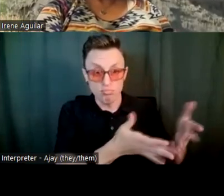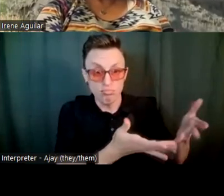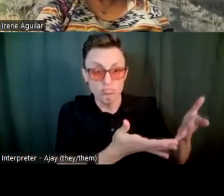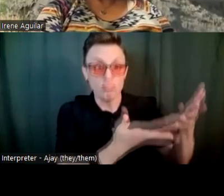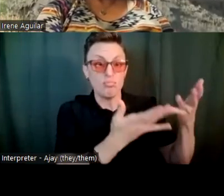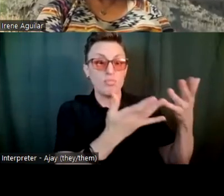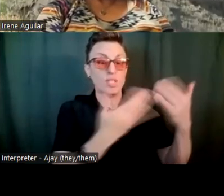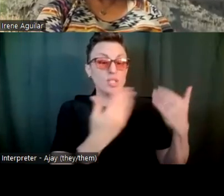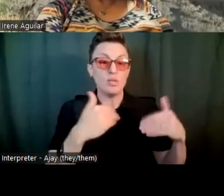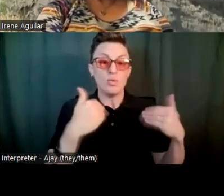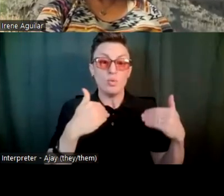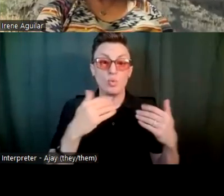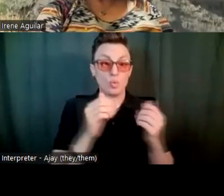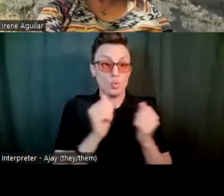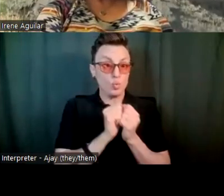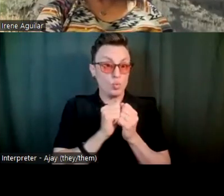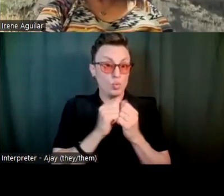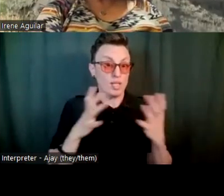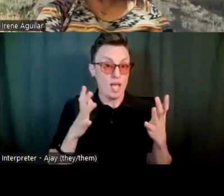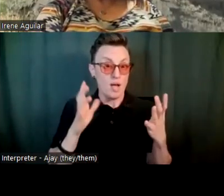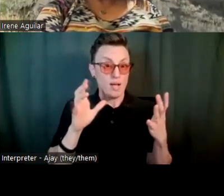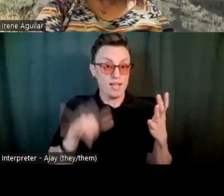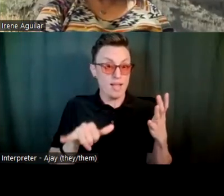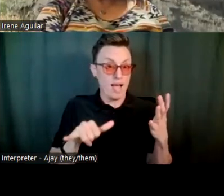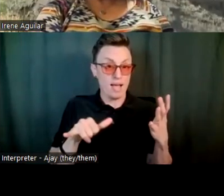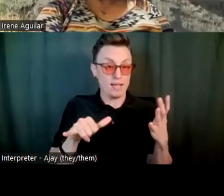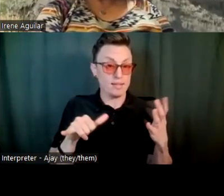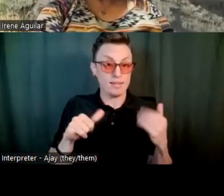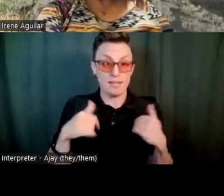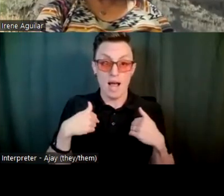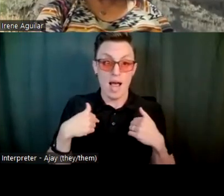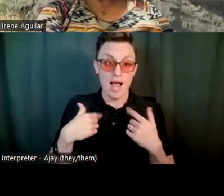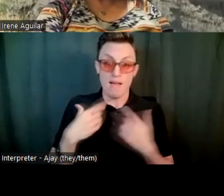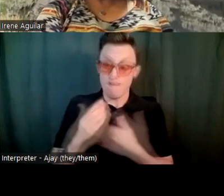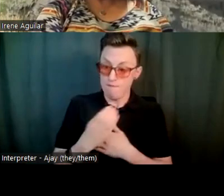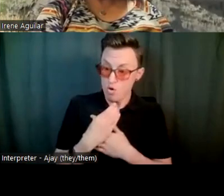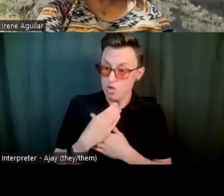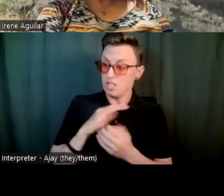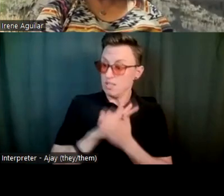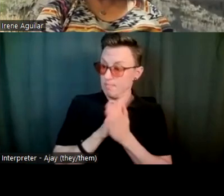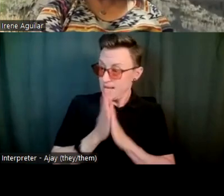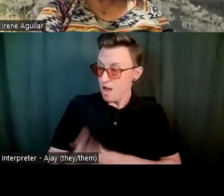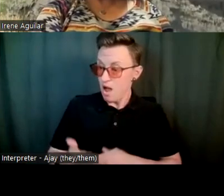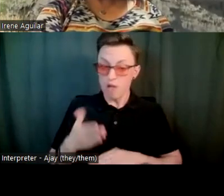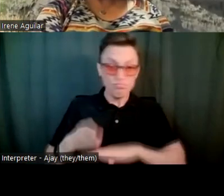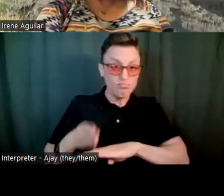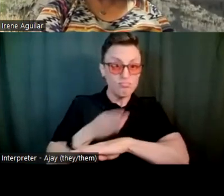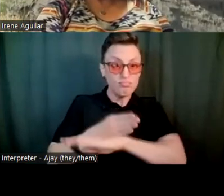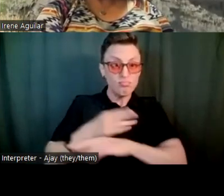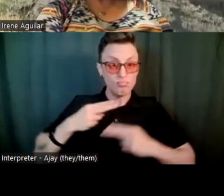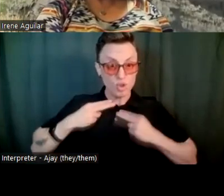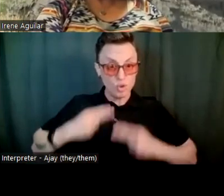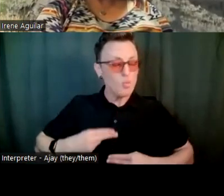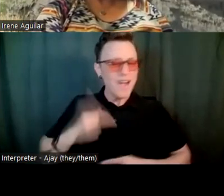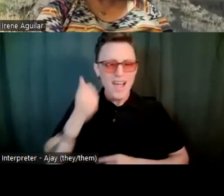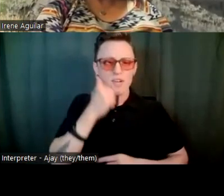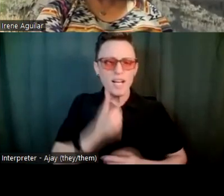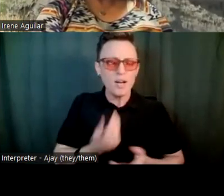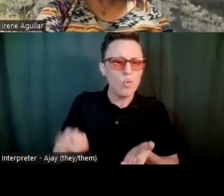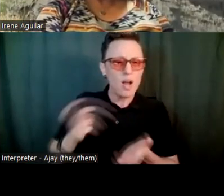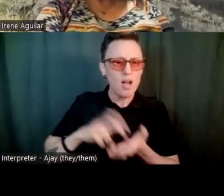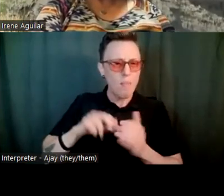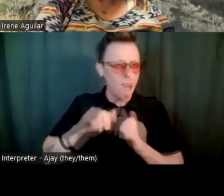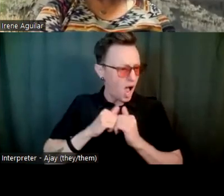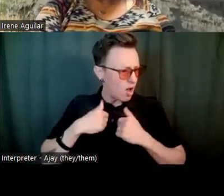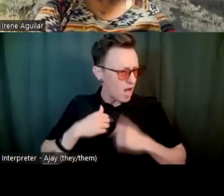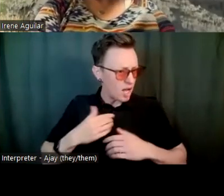something that without it, it wouldn't have forced me to be a better human. And so, every day, I wake up and say, how can I be better? And so, I